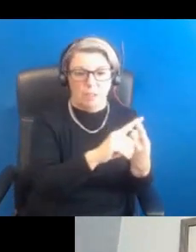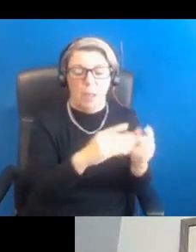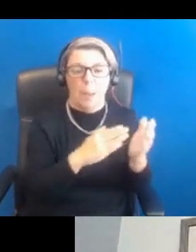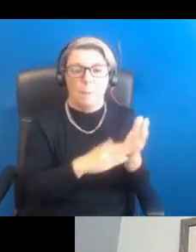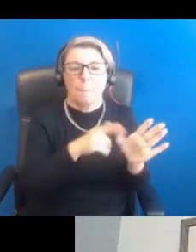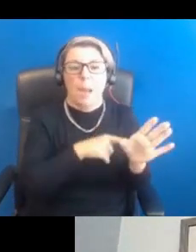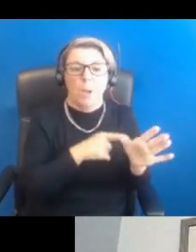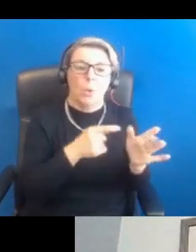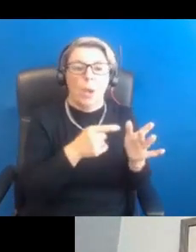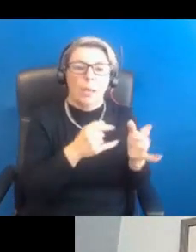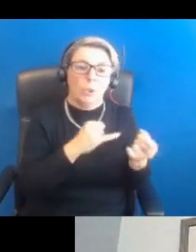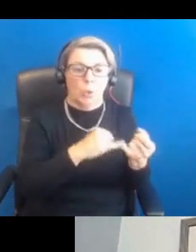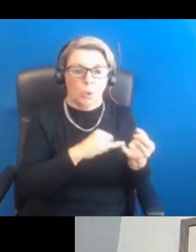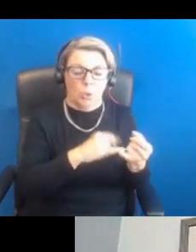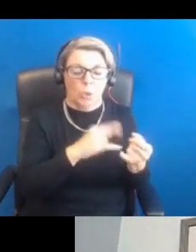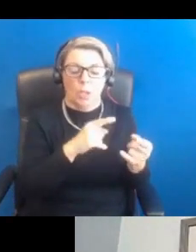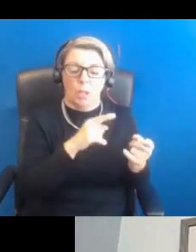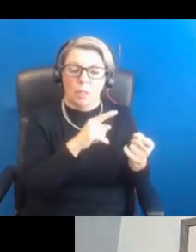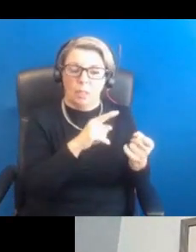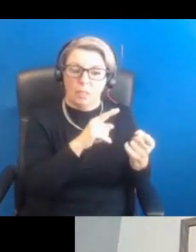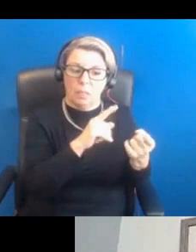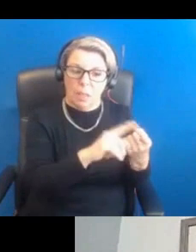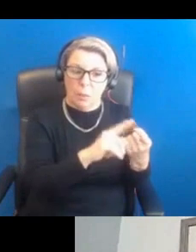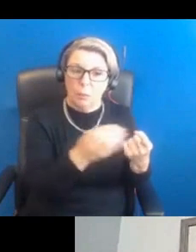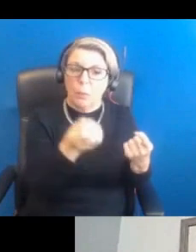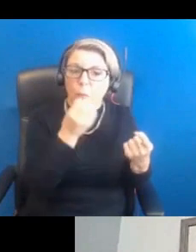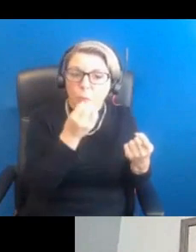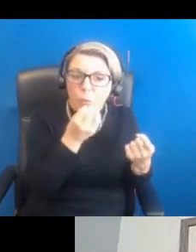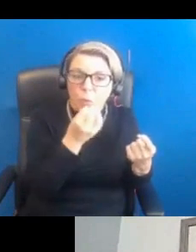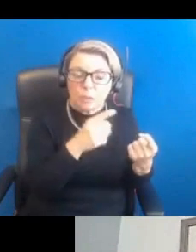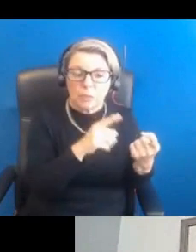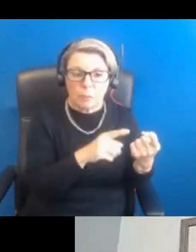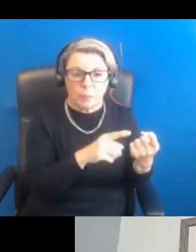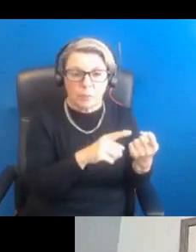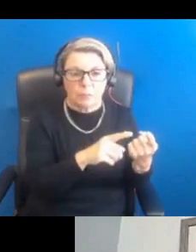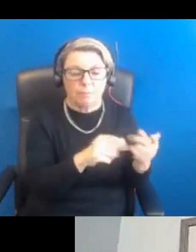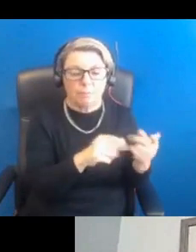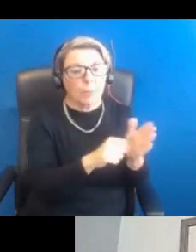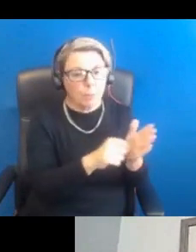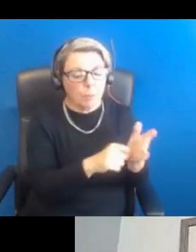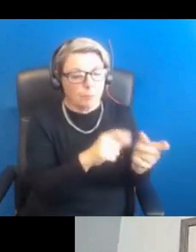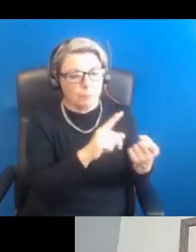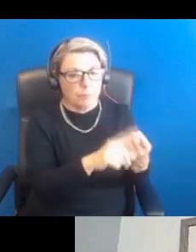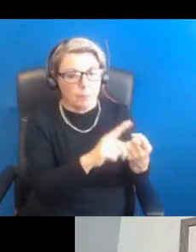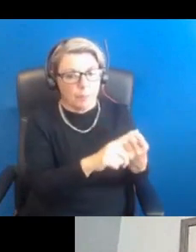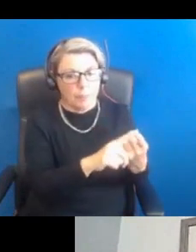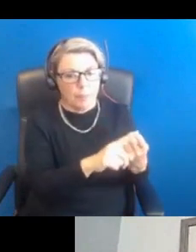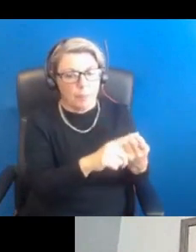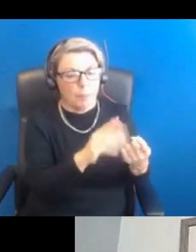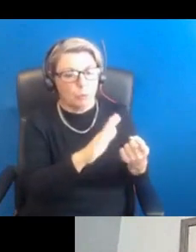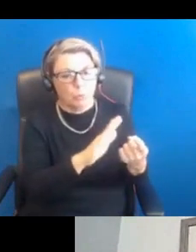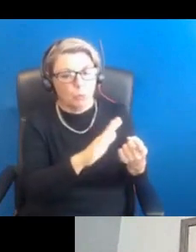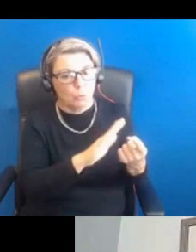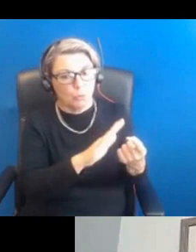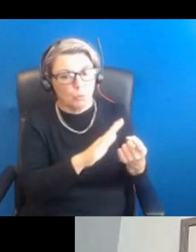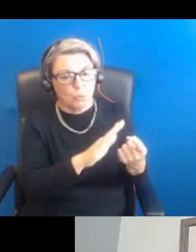which is which is what you said. The problem with food supplements is that they they don't come under the